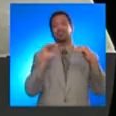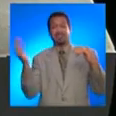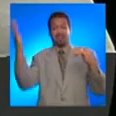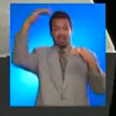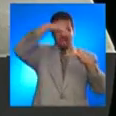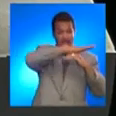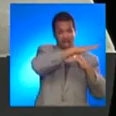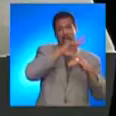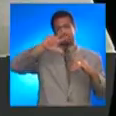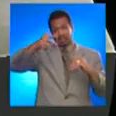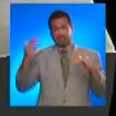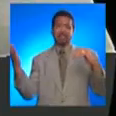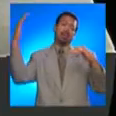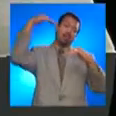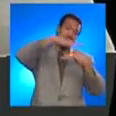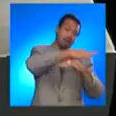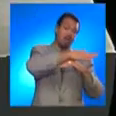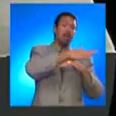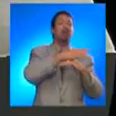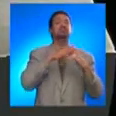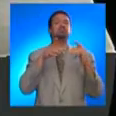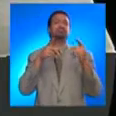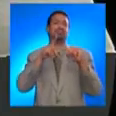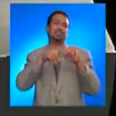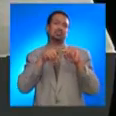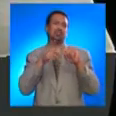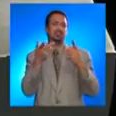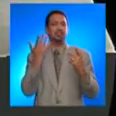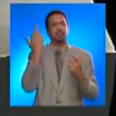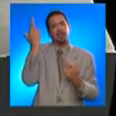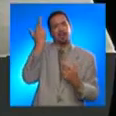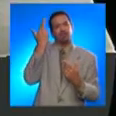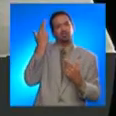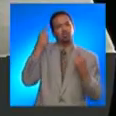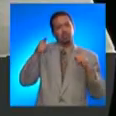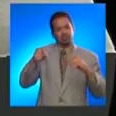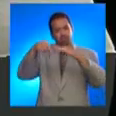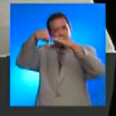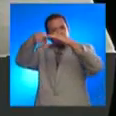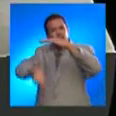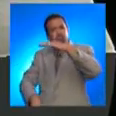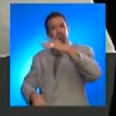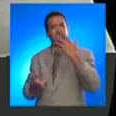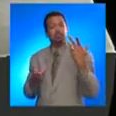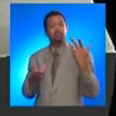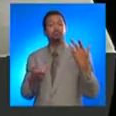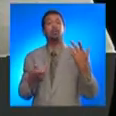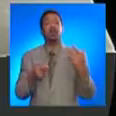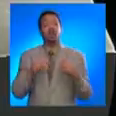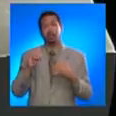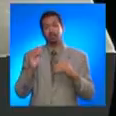may range between 6 and 300 miles, depending on the size and depth of the source area.